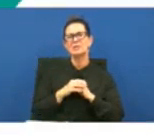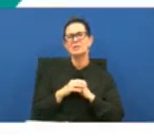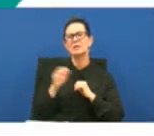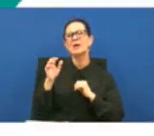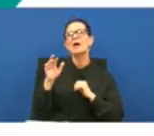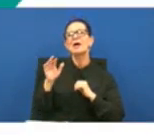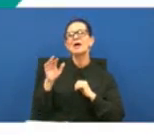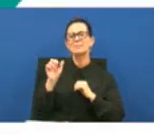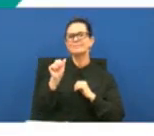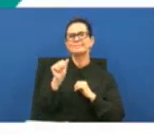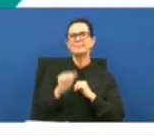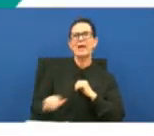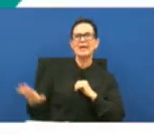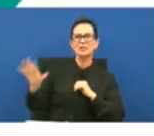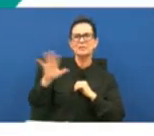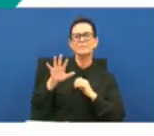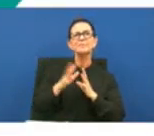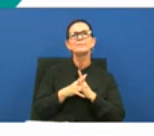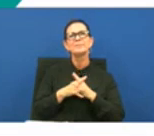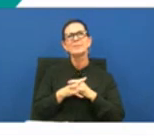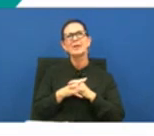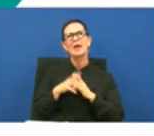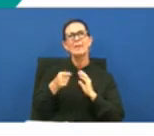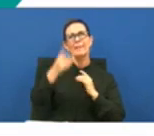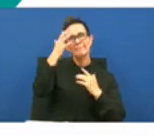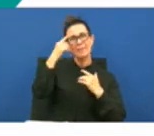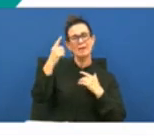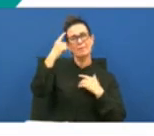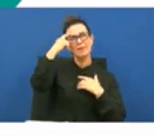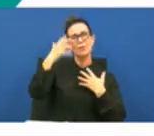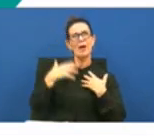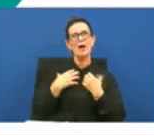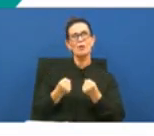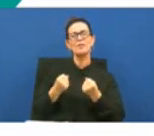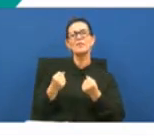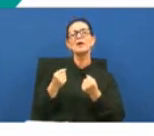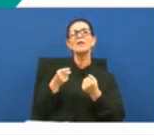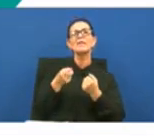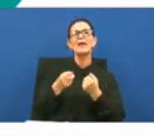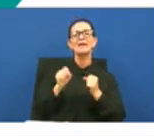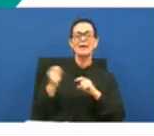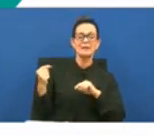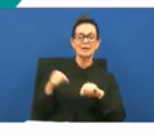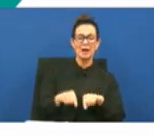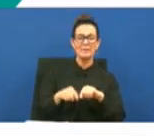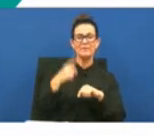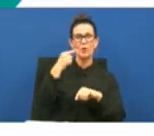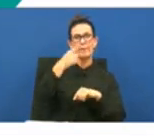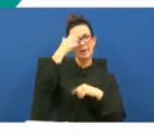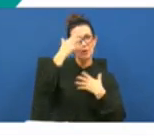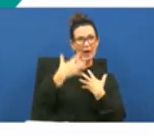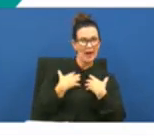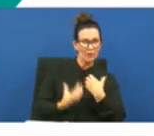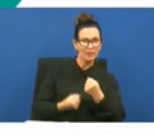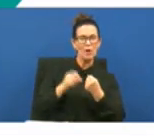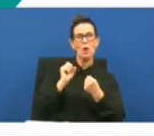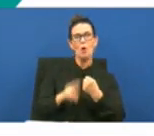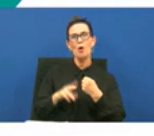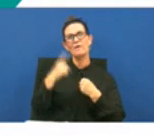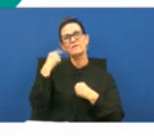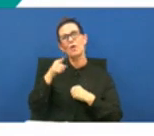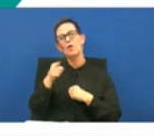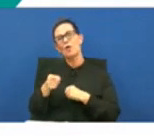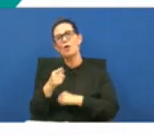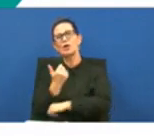within the facility when individuals come for services they can either come for a mental health or a co-occurring or